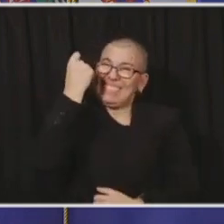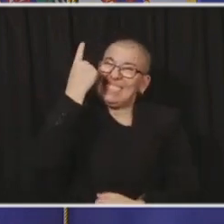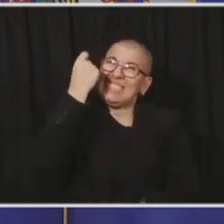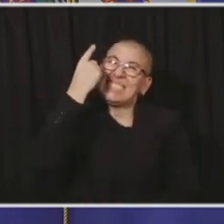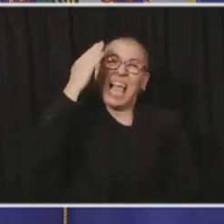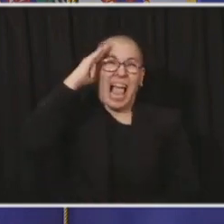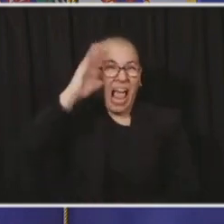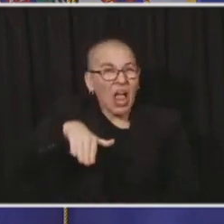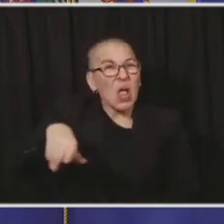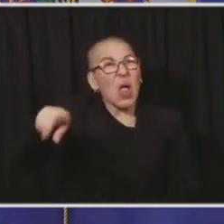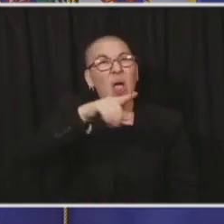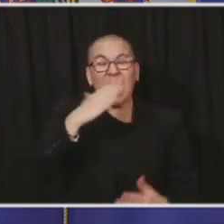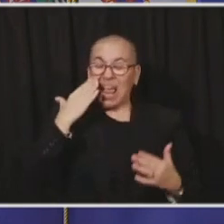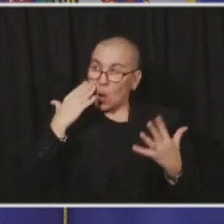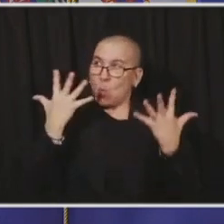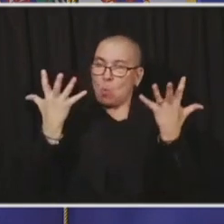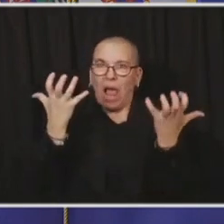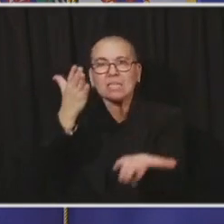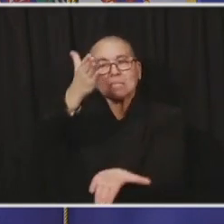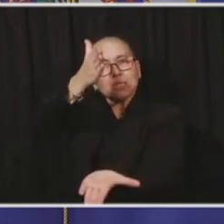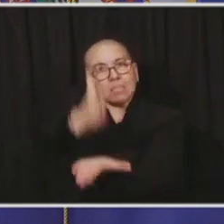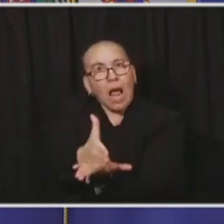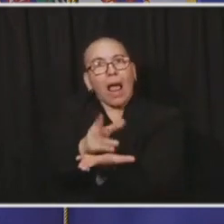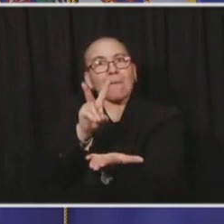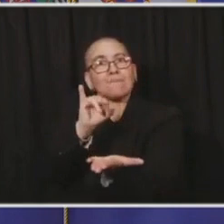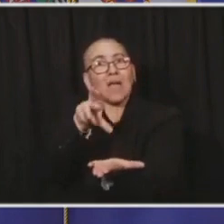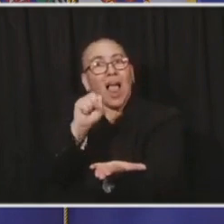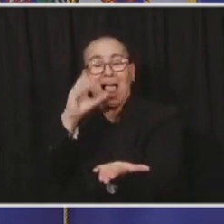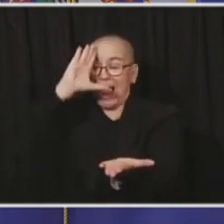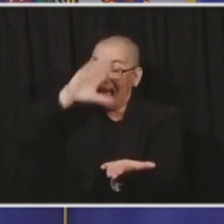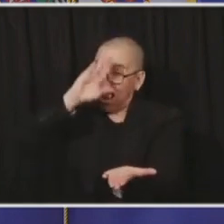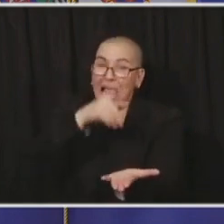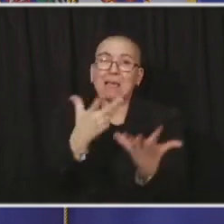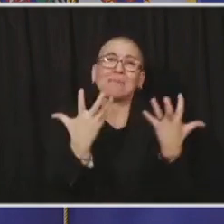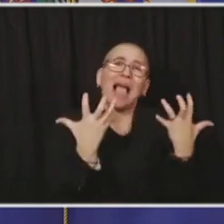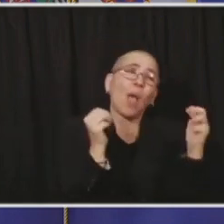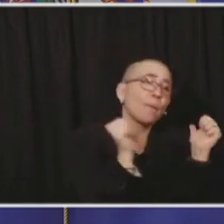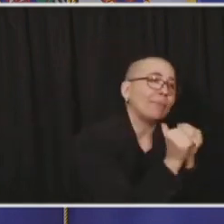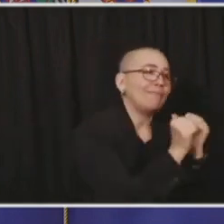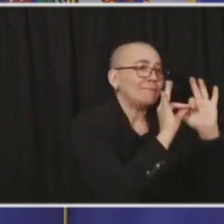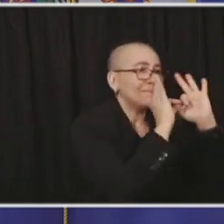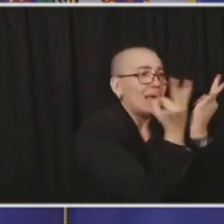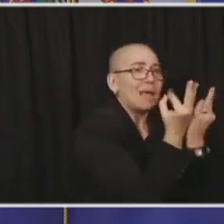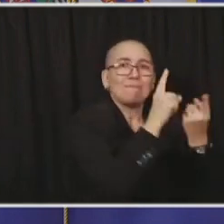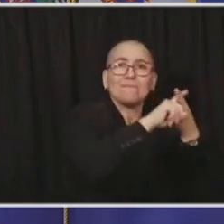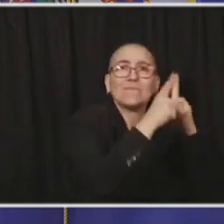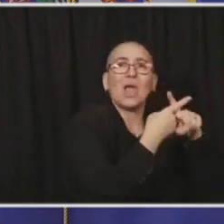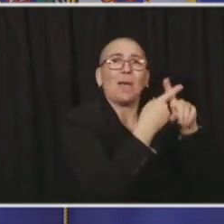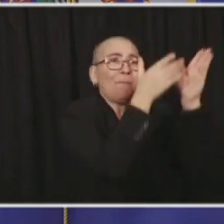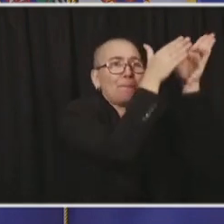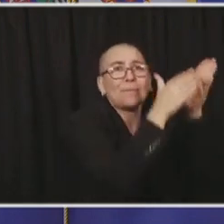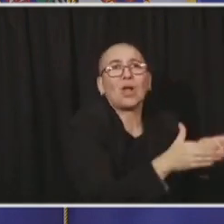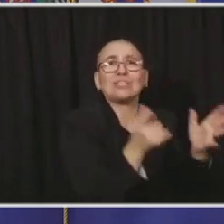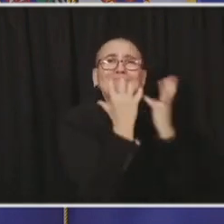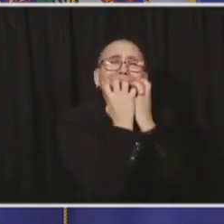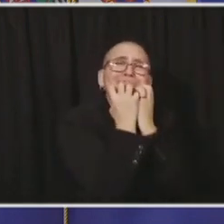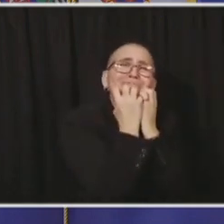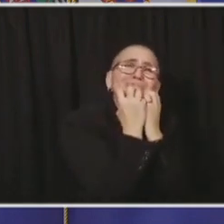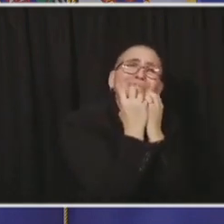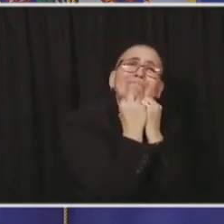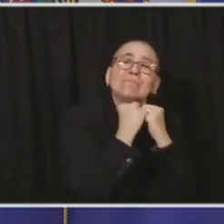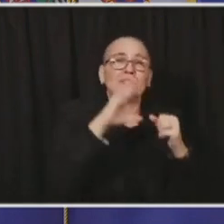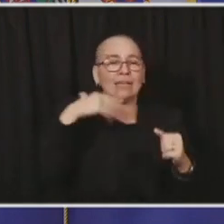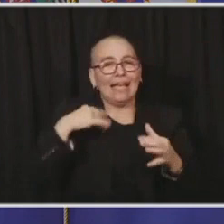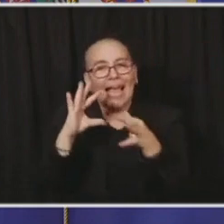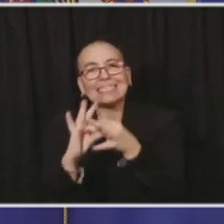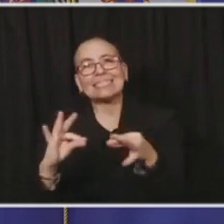to others still want to be with their families in a very visceral and very human way. So I've said this time and time again, doing just say